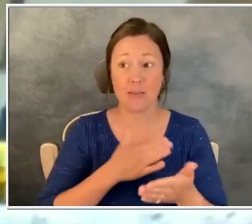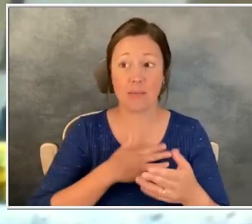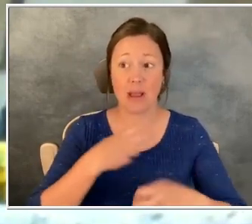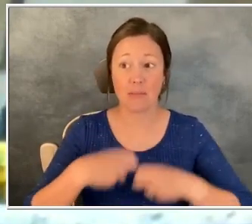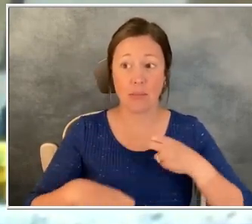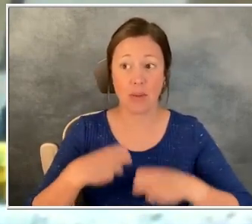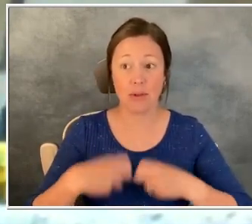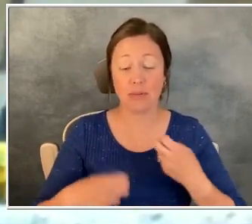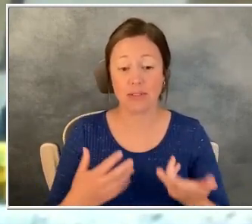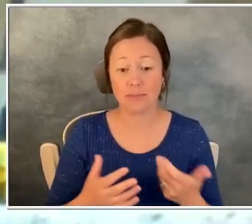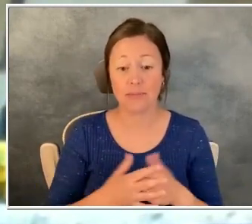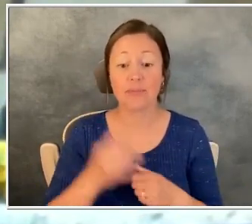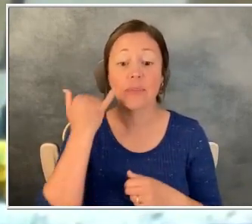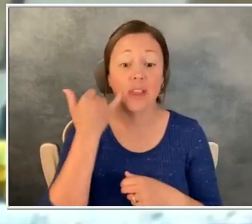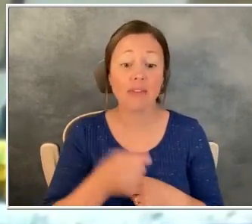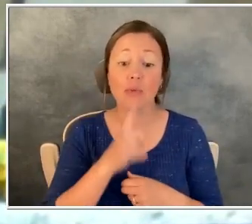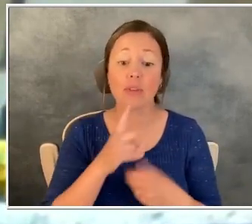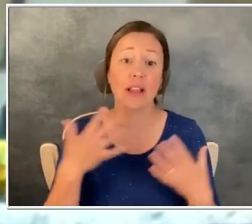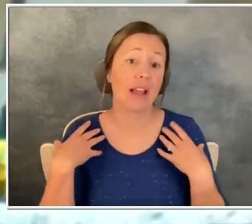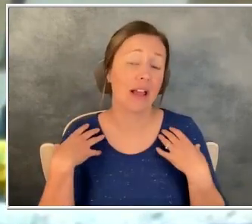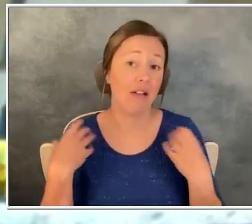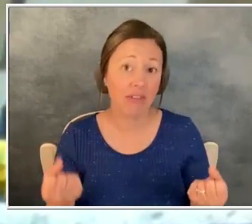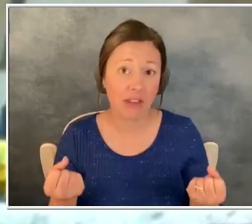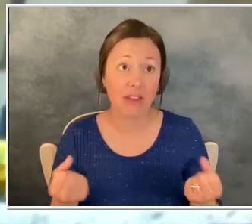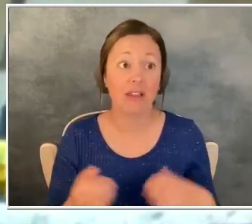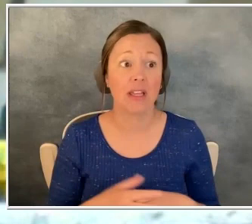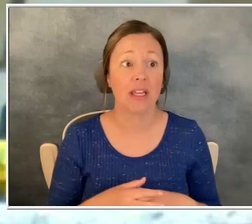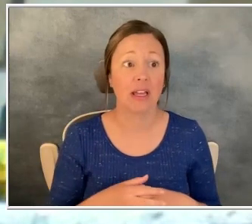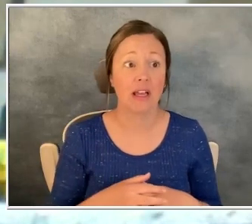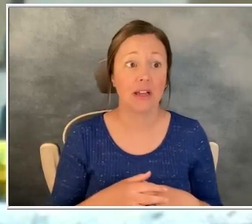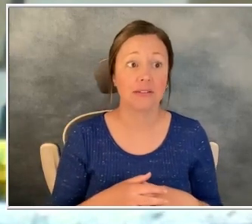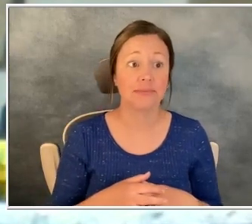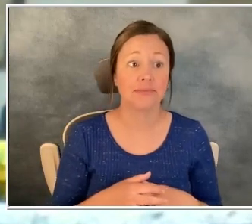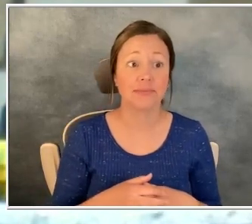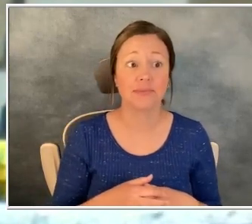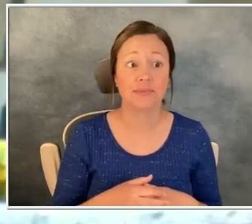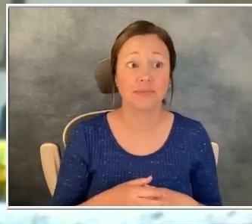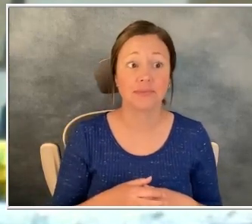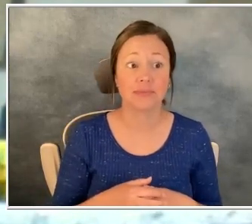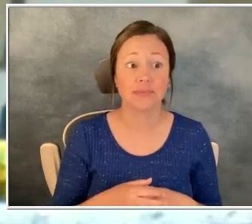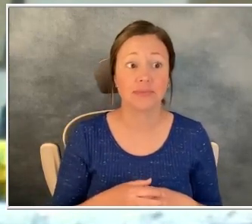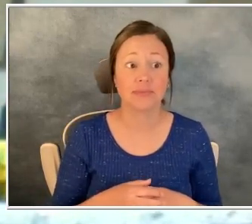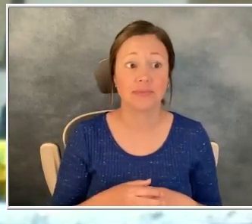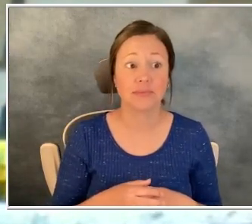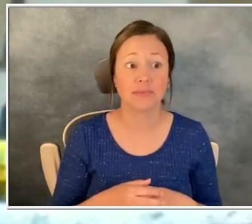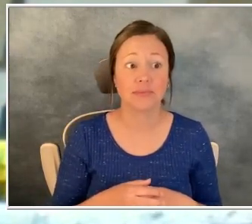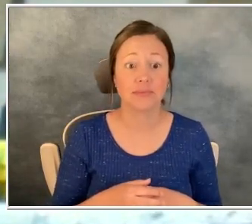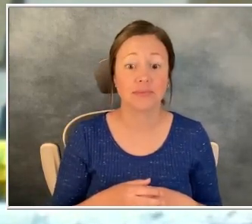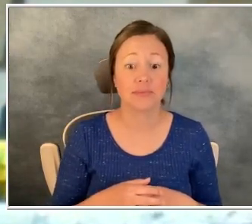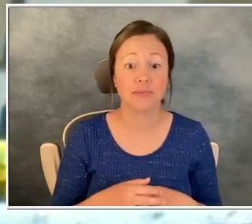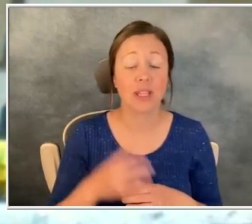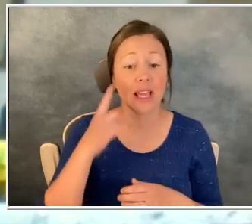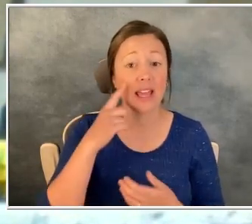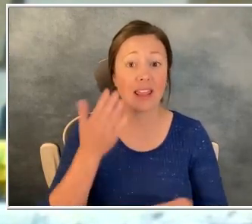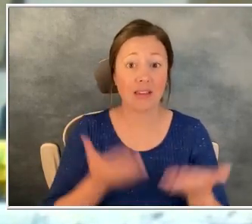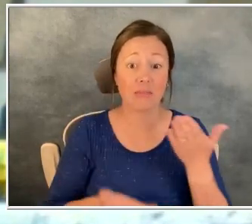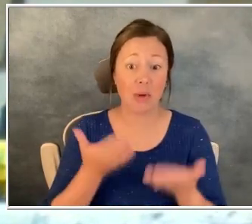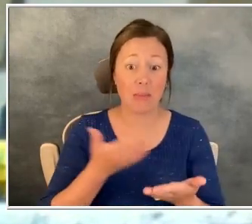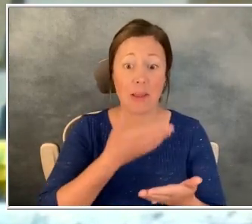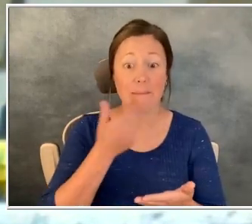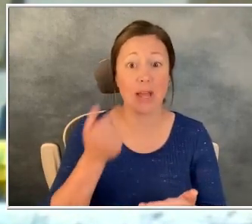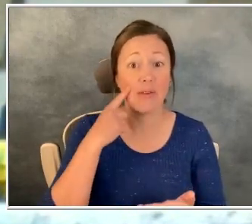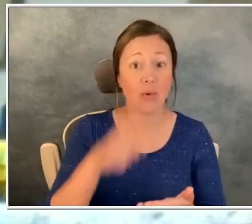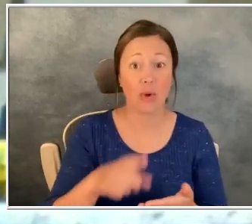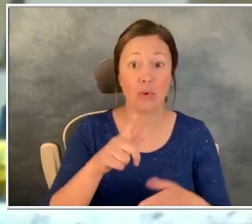if you're super healthy, um, I think you're probably going to be in better in the long, long run.